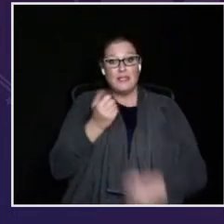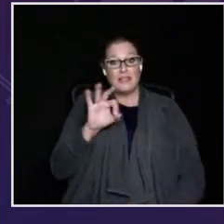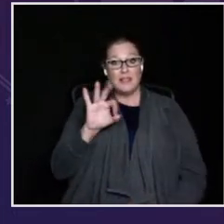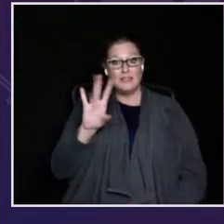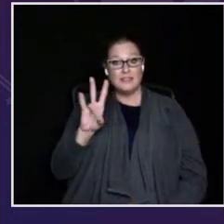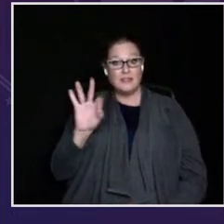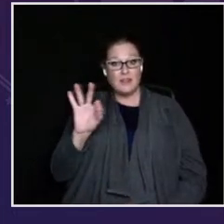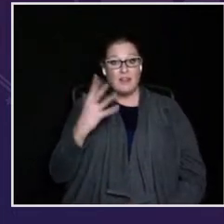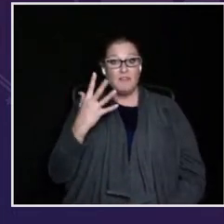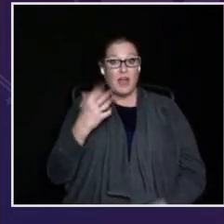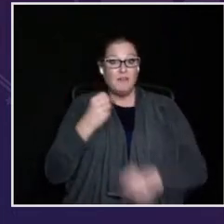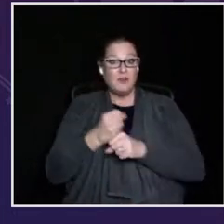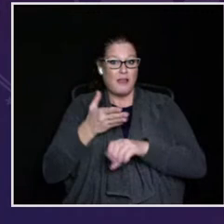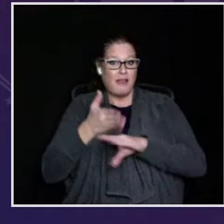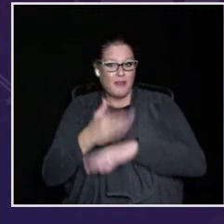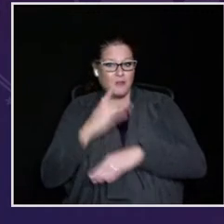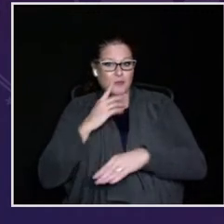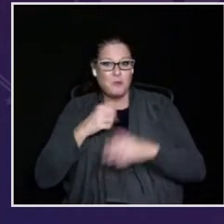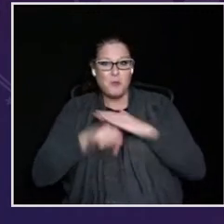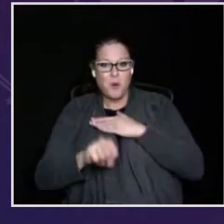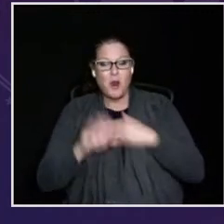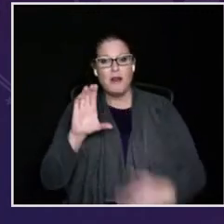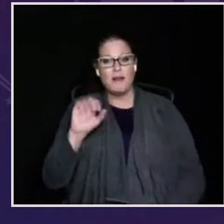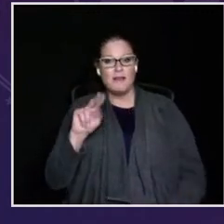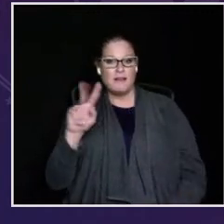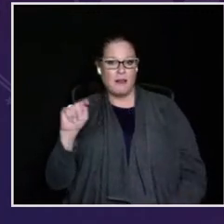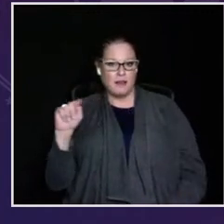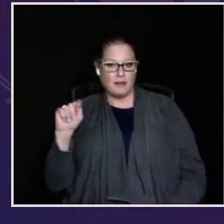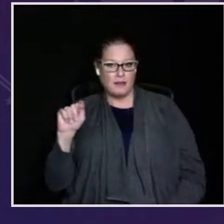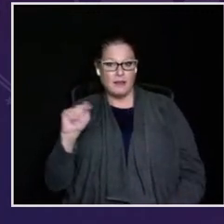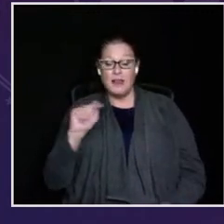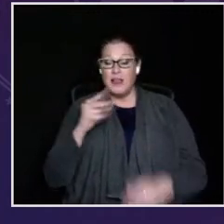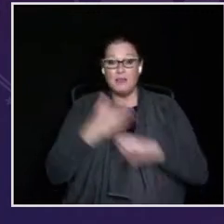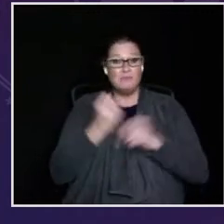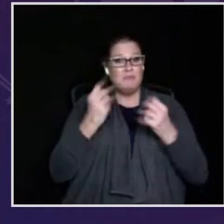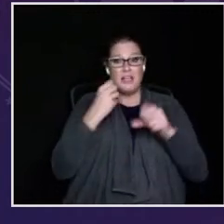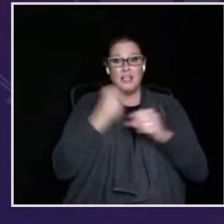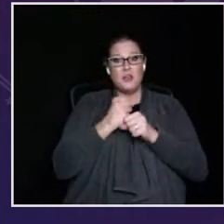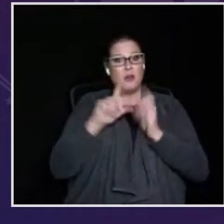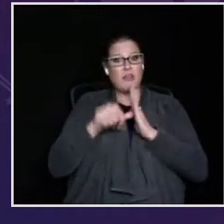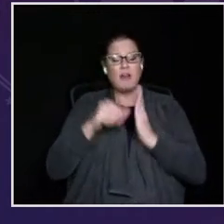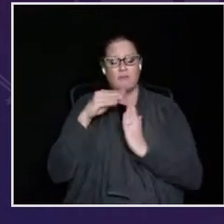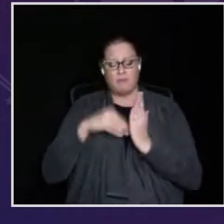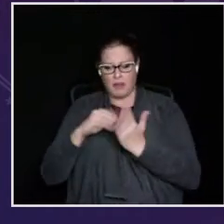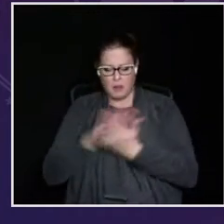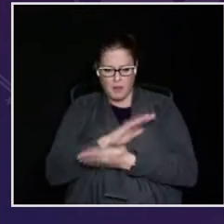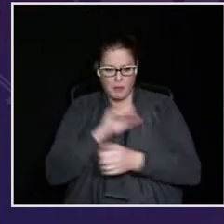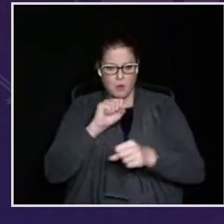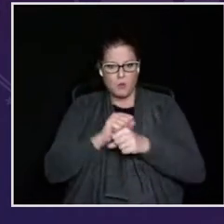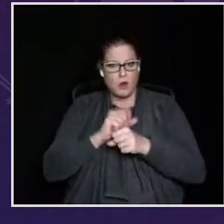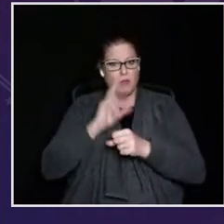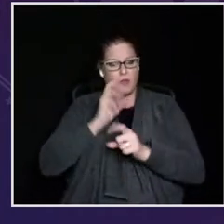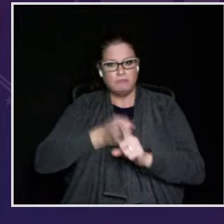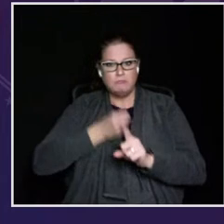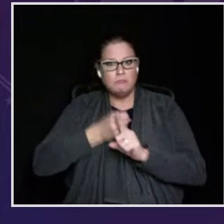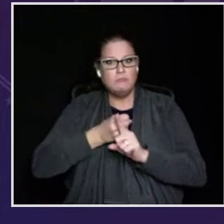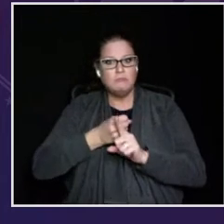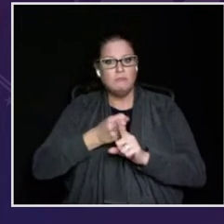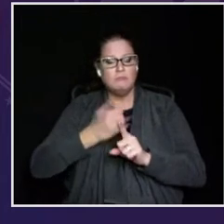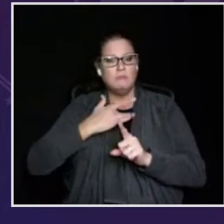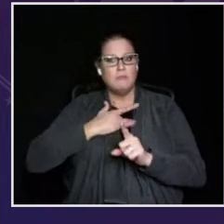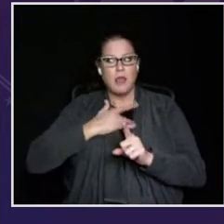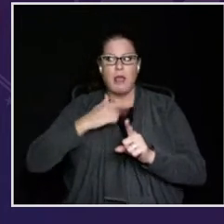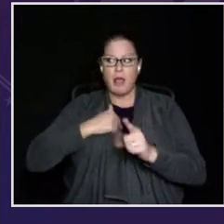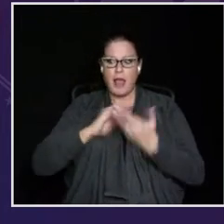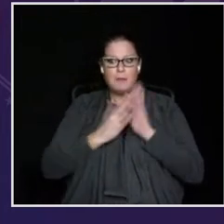They were naturalized in 1979, five years after I was born in Connecticut. And it wasn't until decades later,